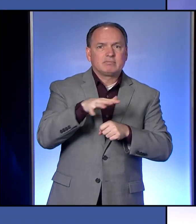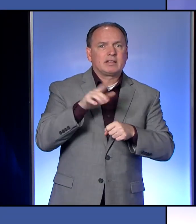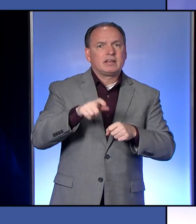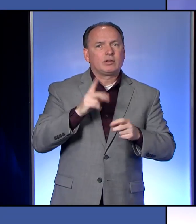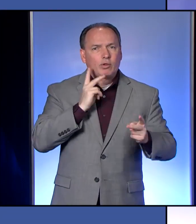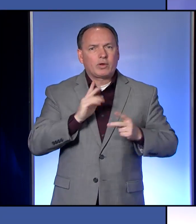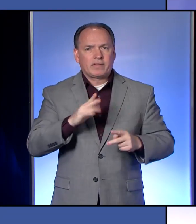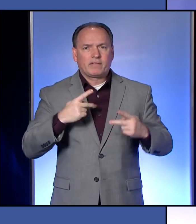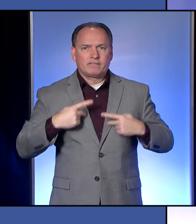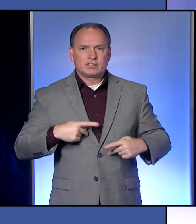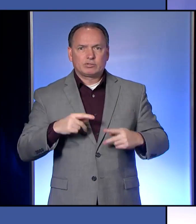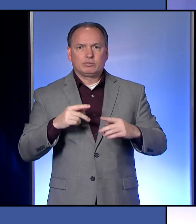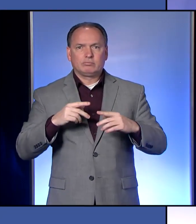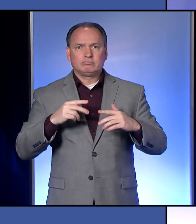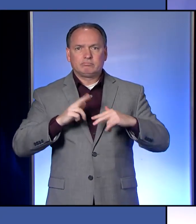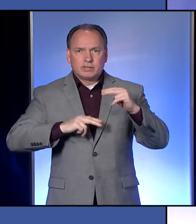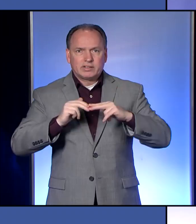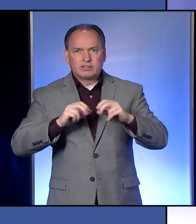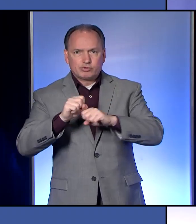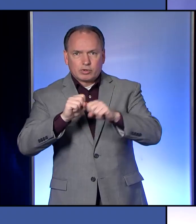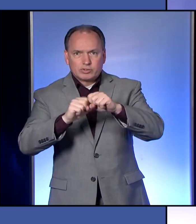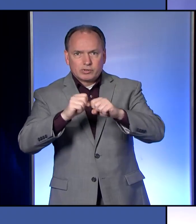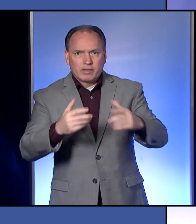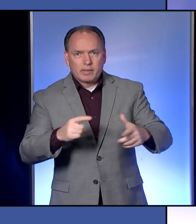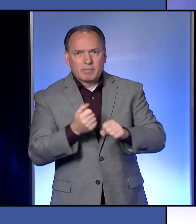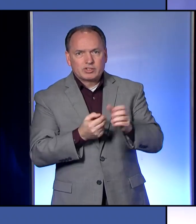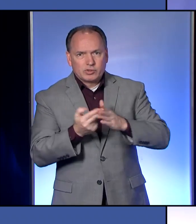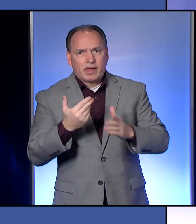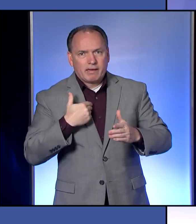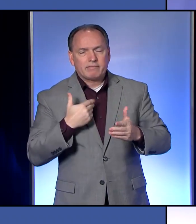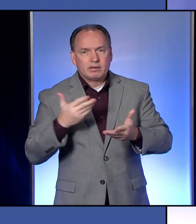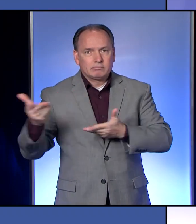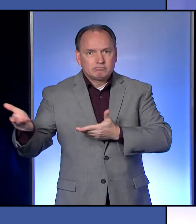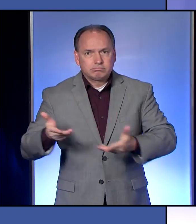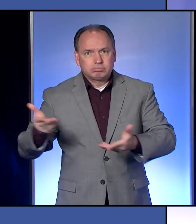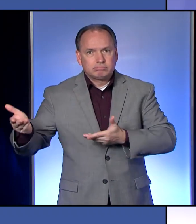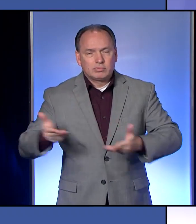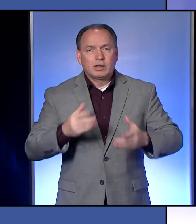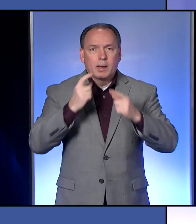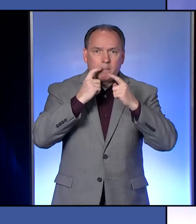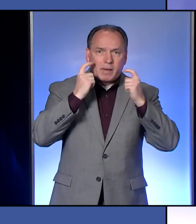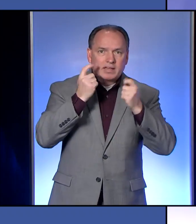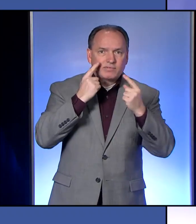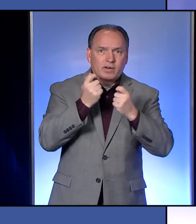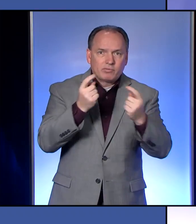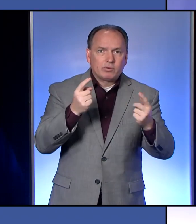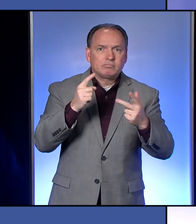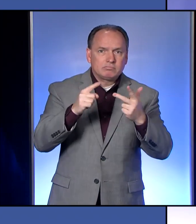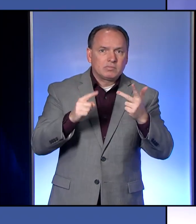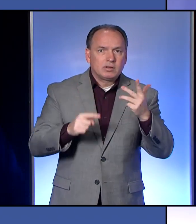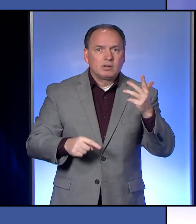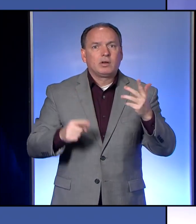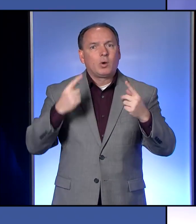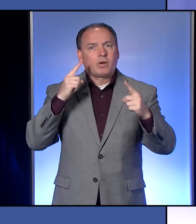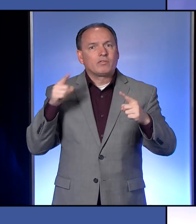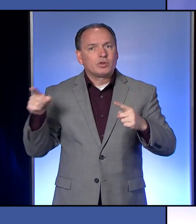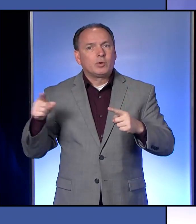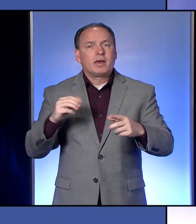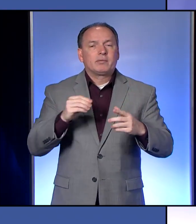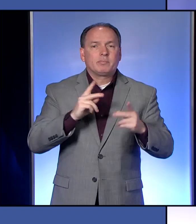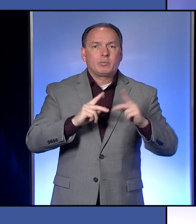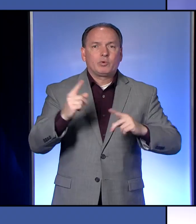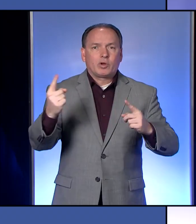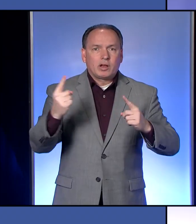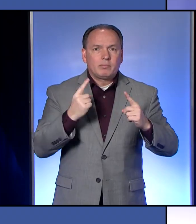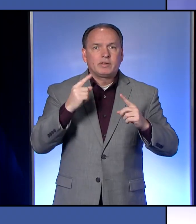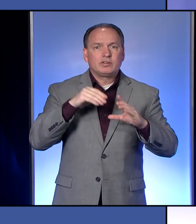look at their physical structure and then make sure that you can get your supplies in. Can you get masks for everybody, those who work for you? And if people are coming